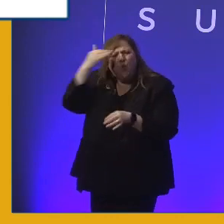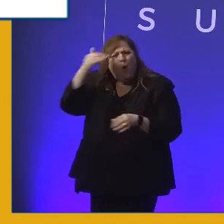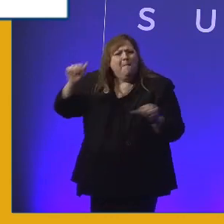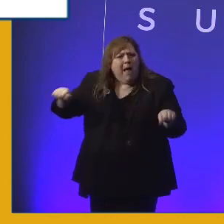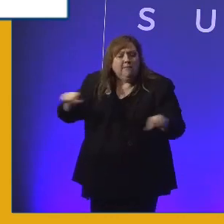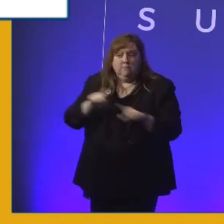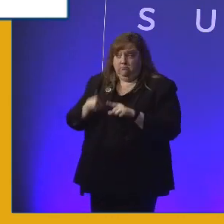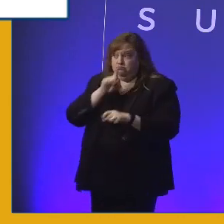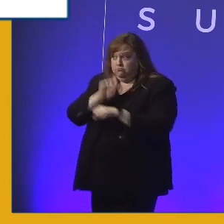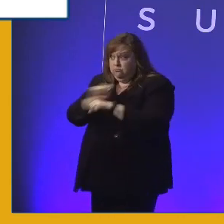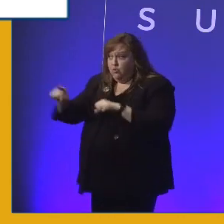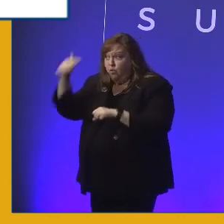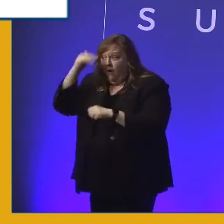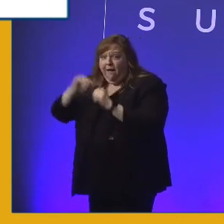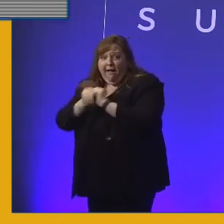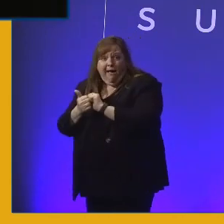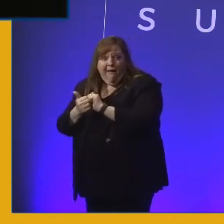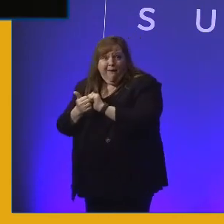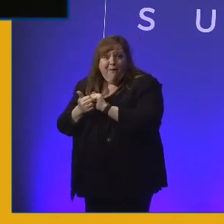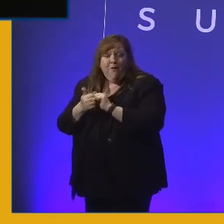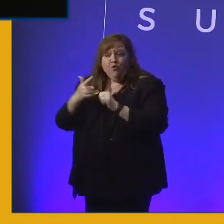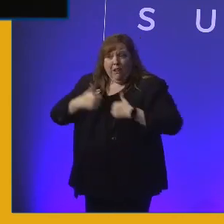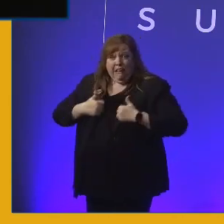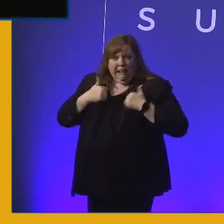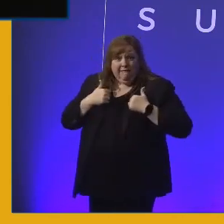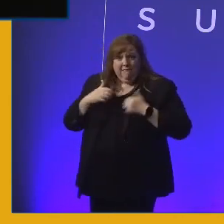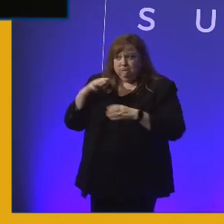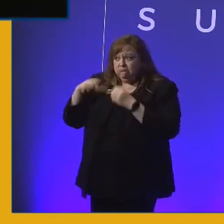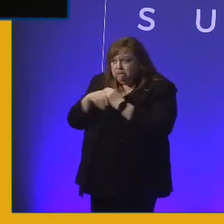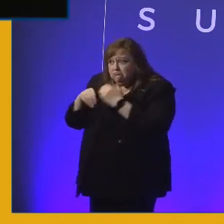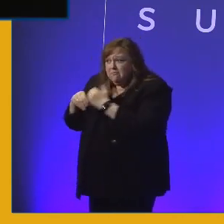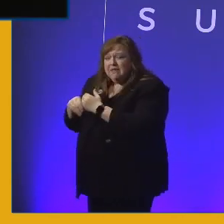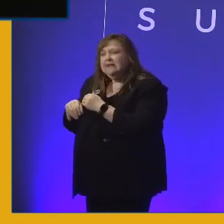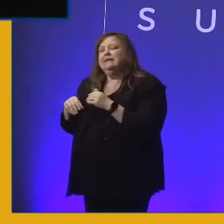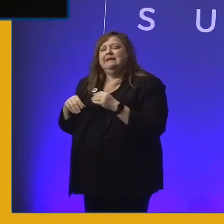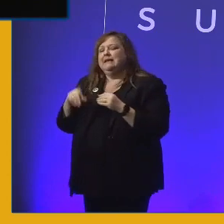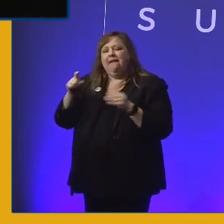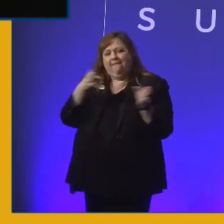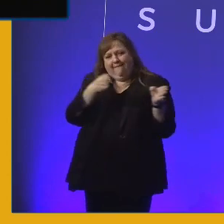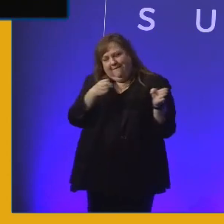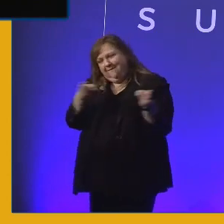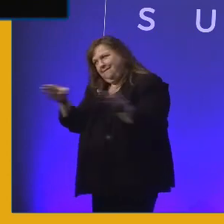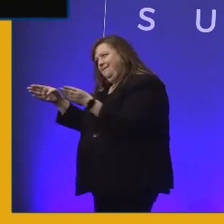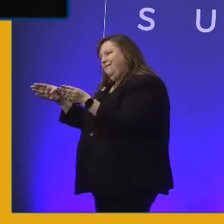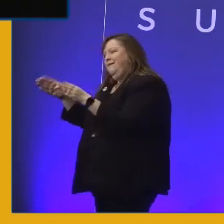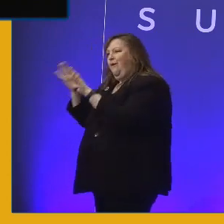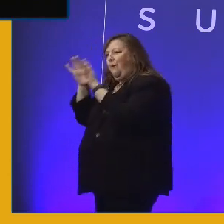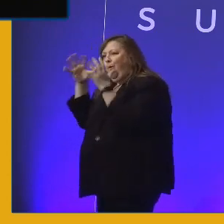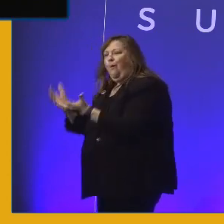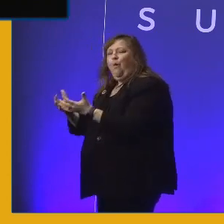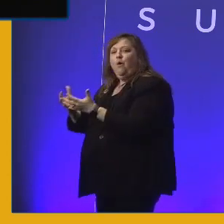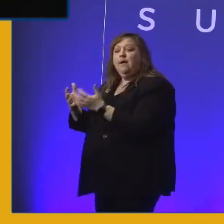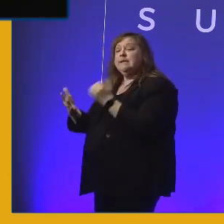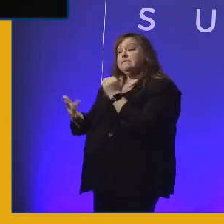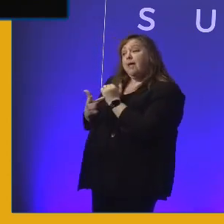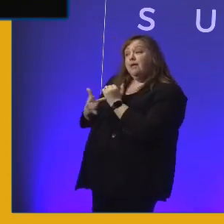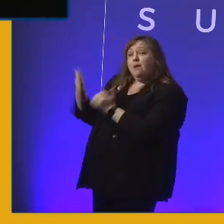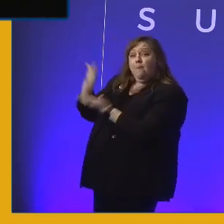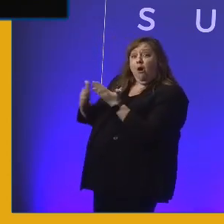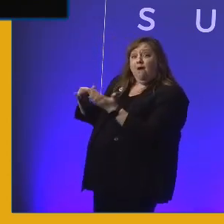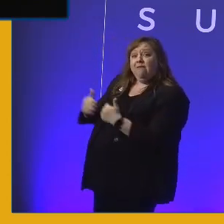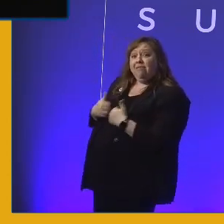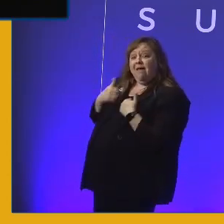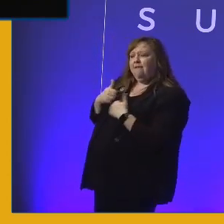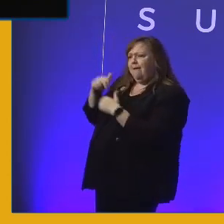but do we actively deliver on a regular basis? We've got to move to a world where the technology side of things is